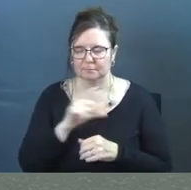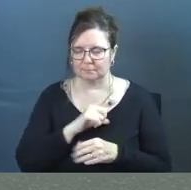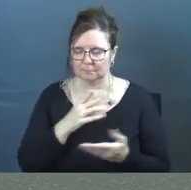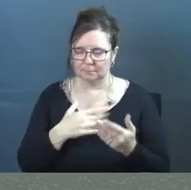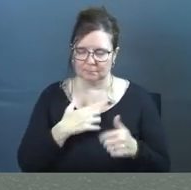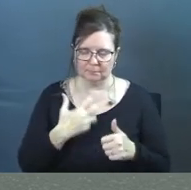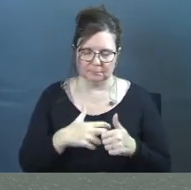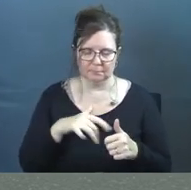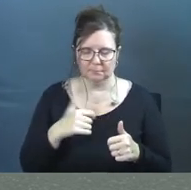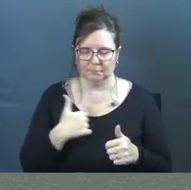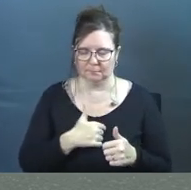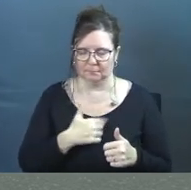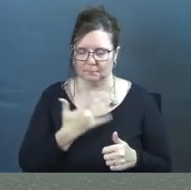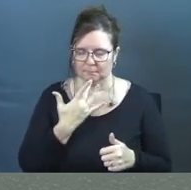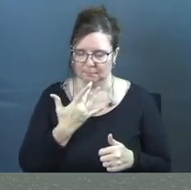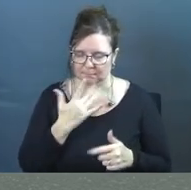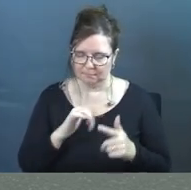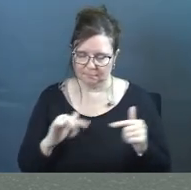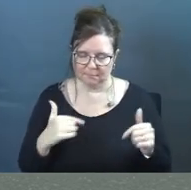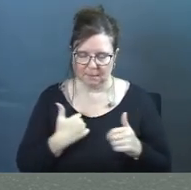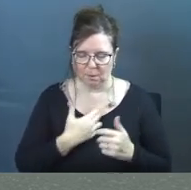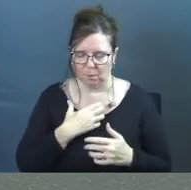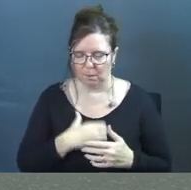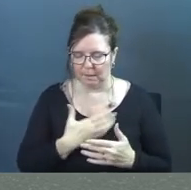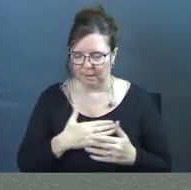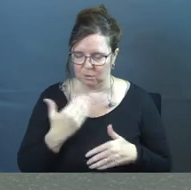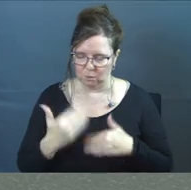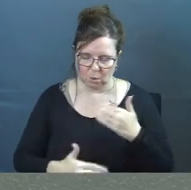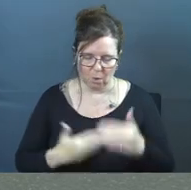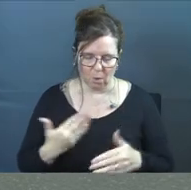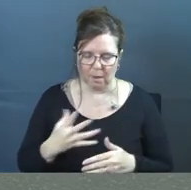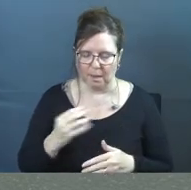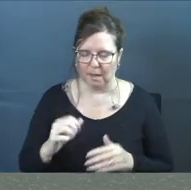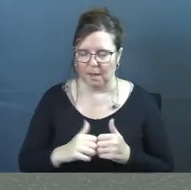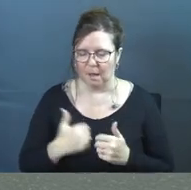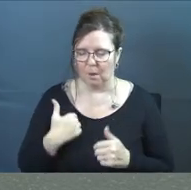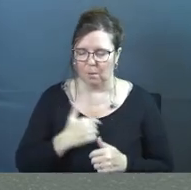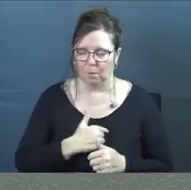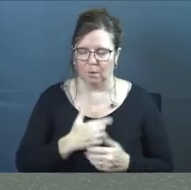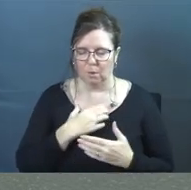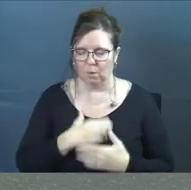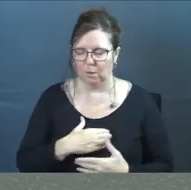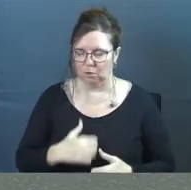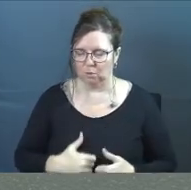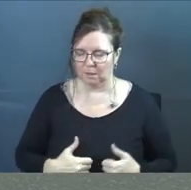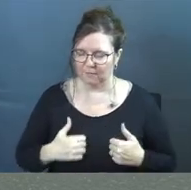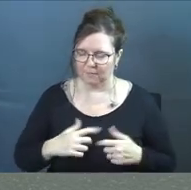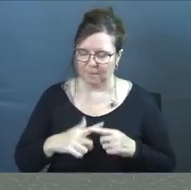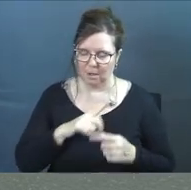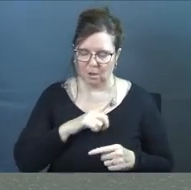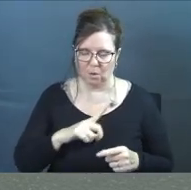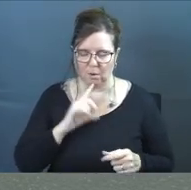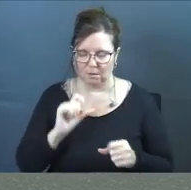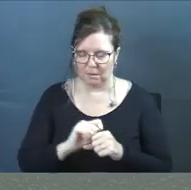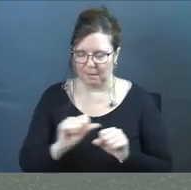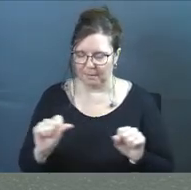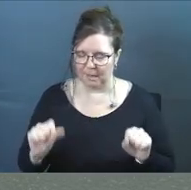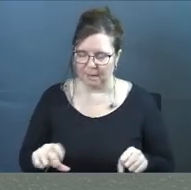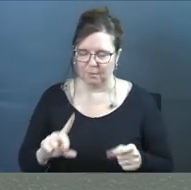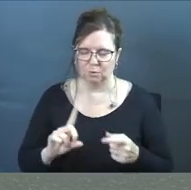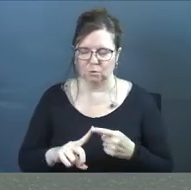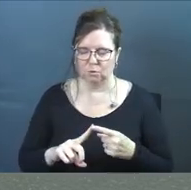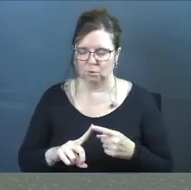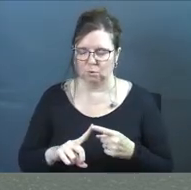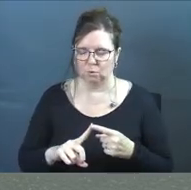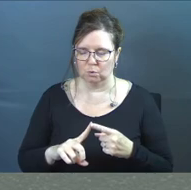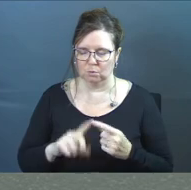Lord, it may be hard and yes, we have preferences in how we wish things would go and how we wish to live life but Lord, let us be able to